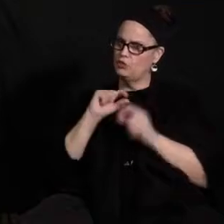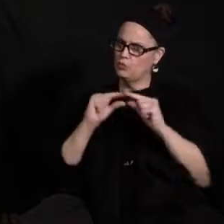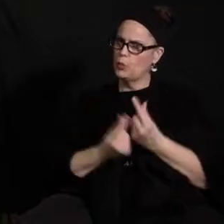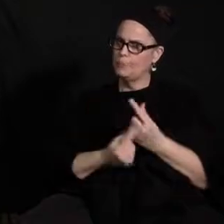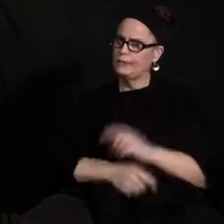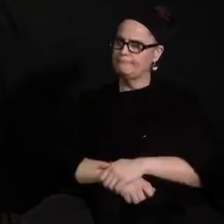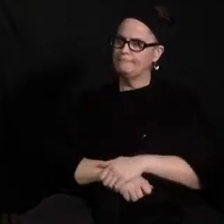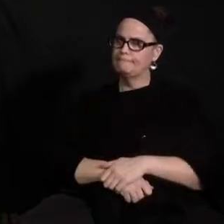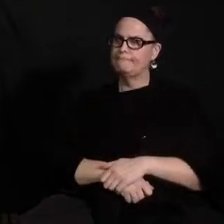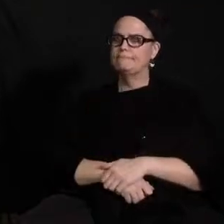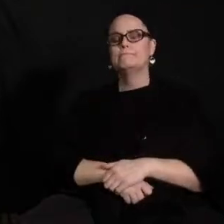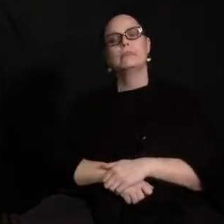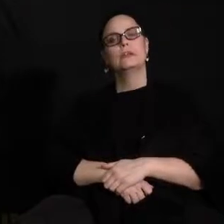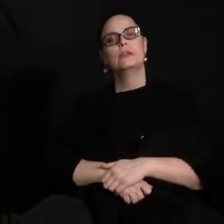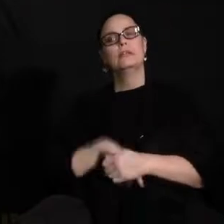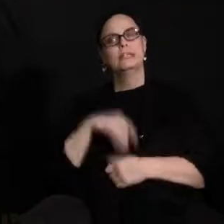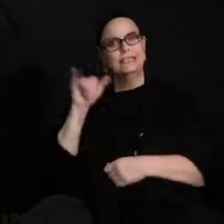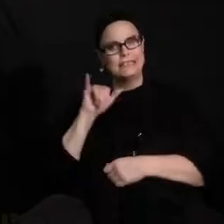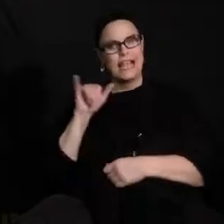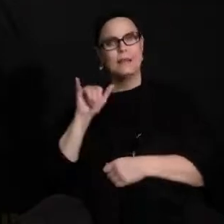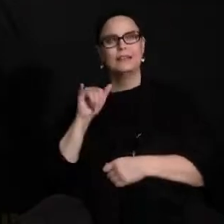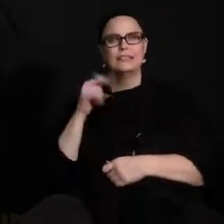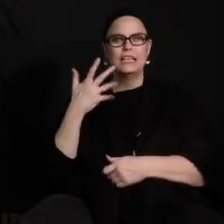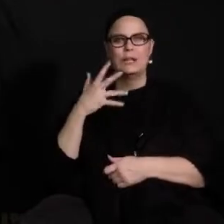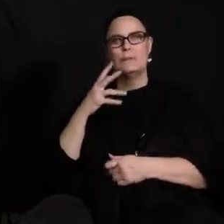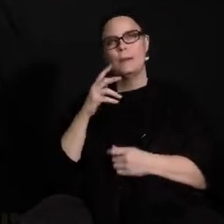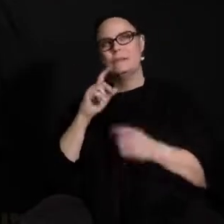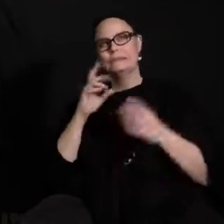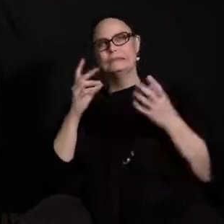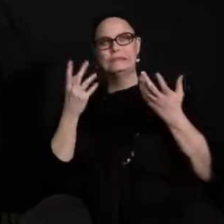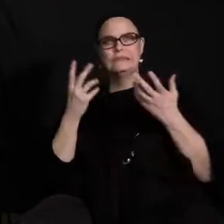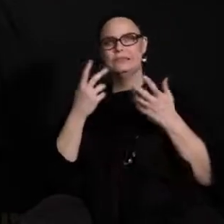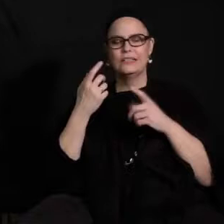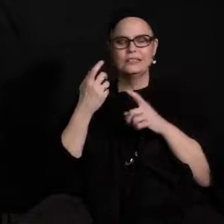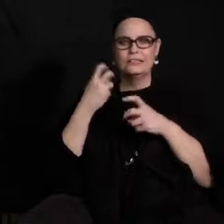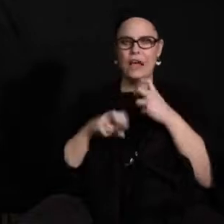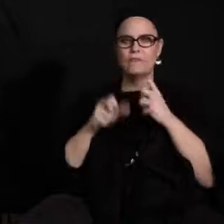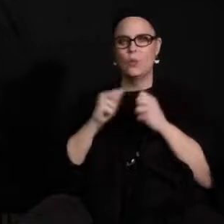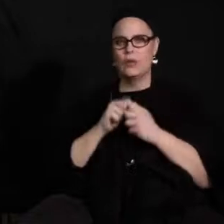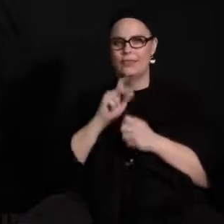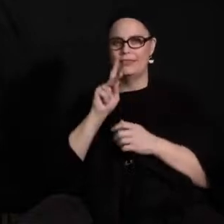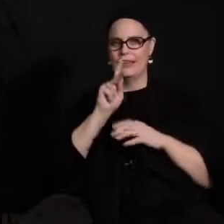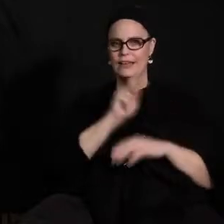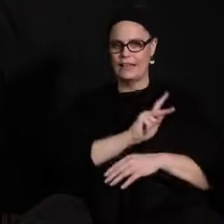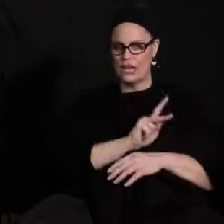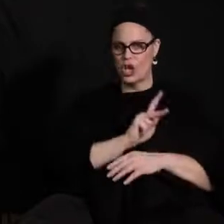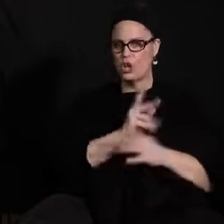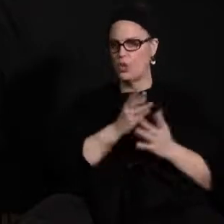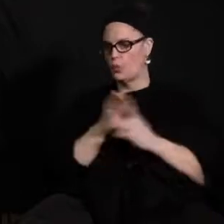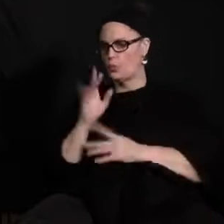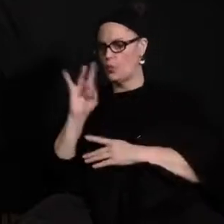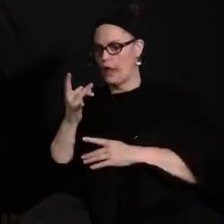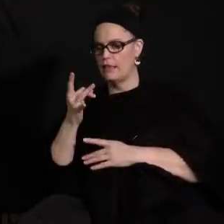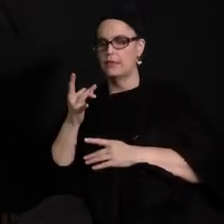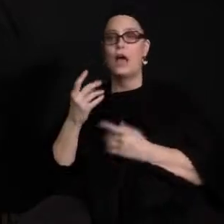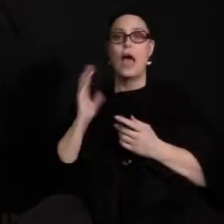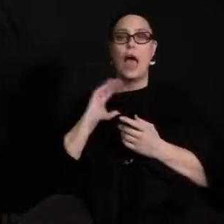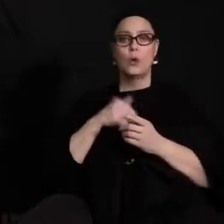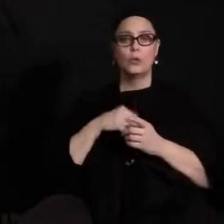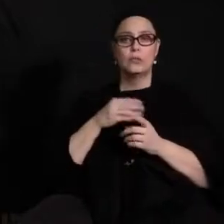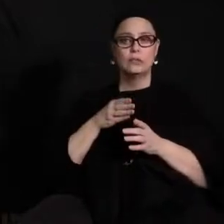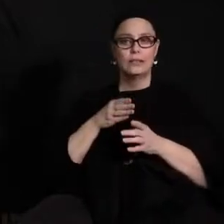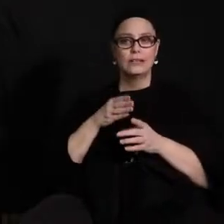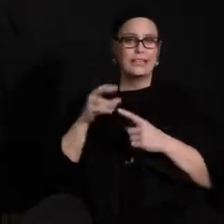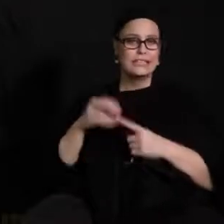at ames they're a little tricky here with the k8 um because our special some of our specialists for example music and and